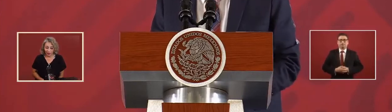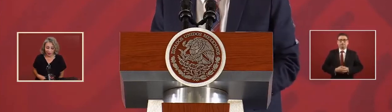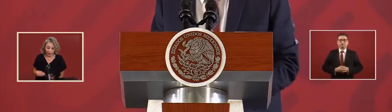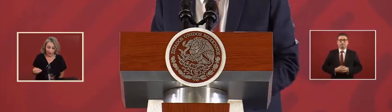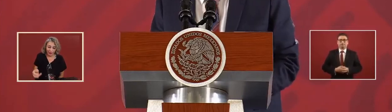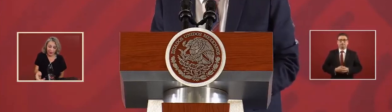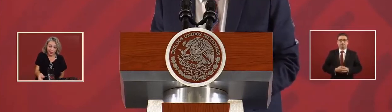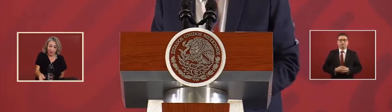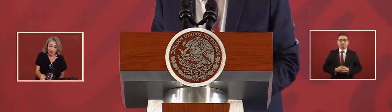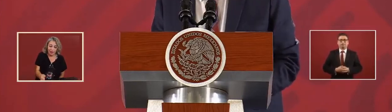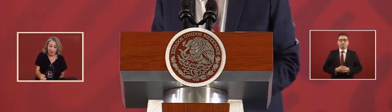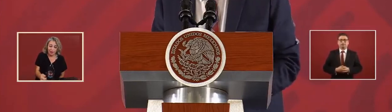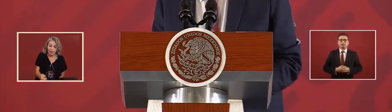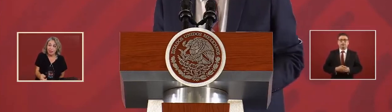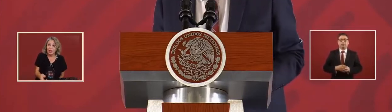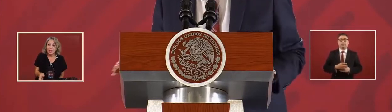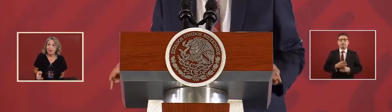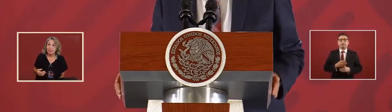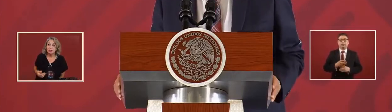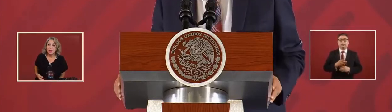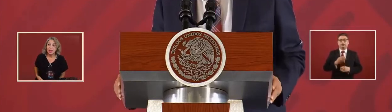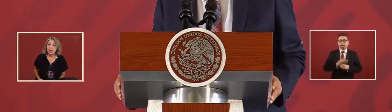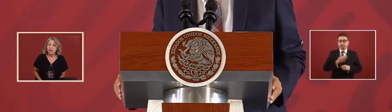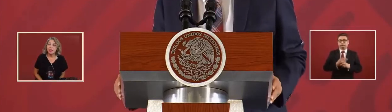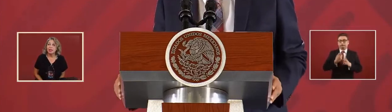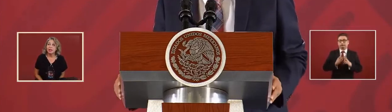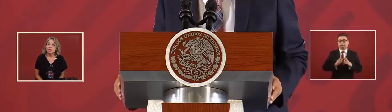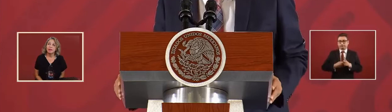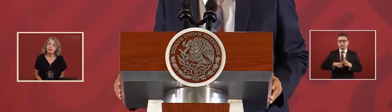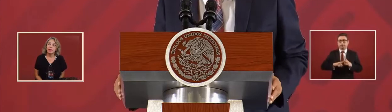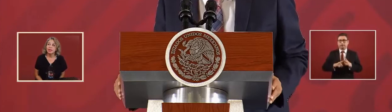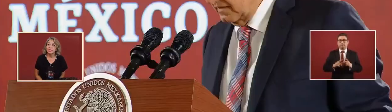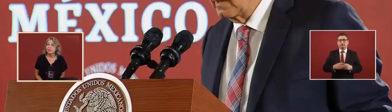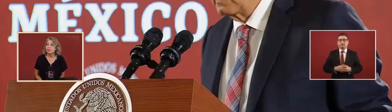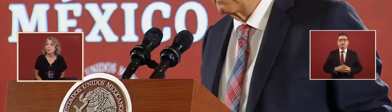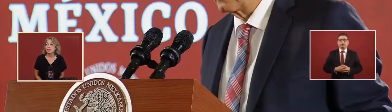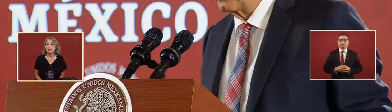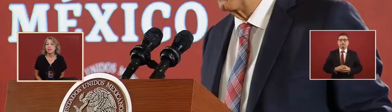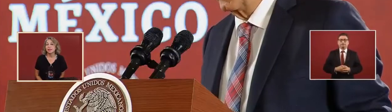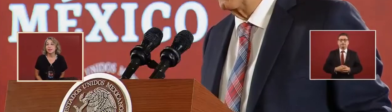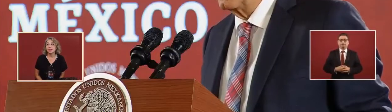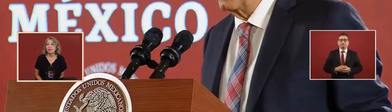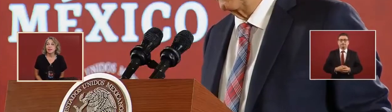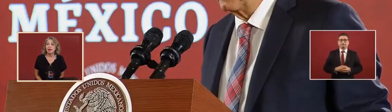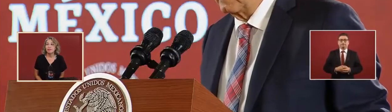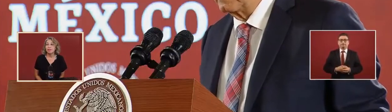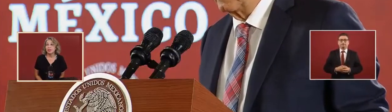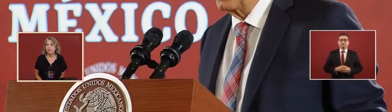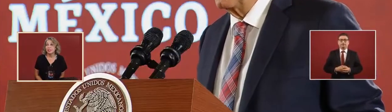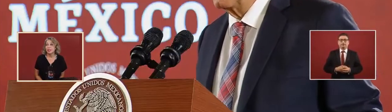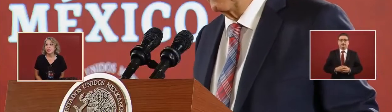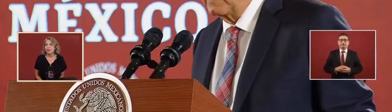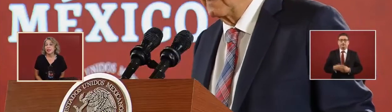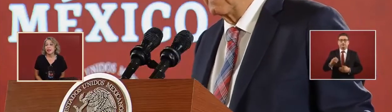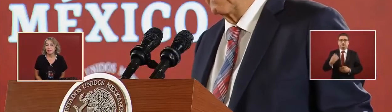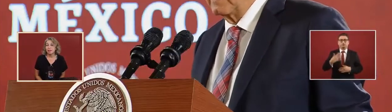Let's begin this conference, this press conference,